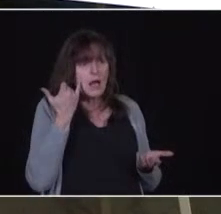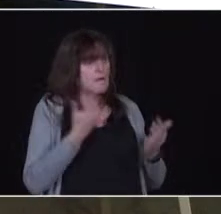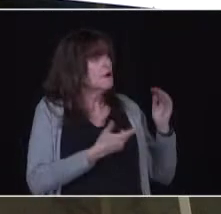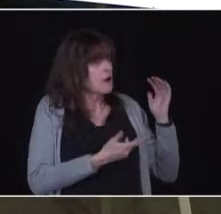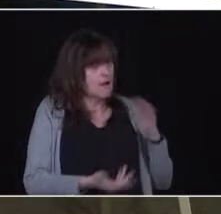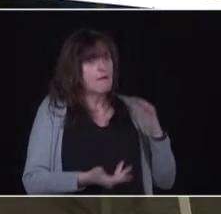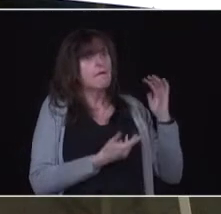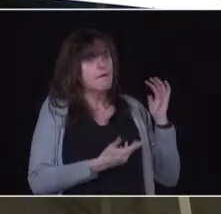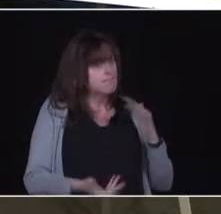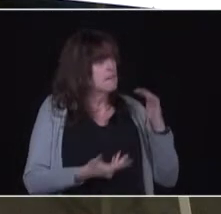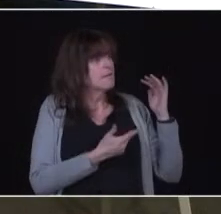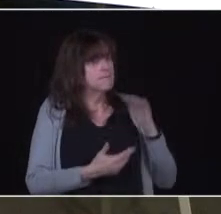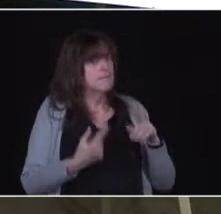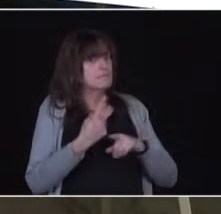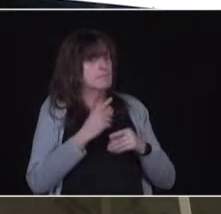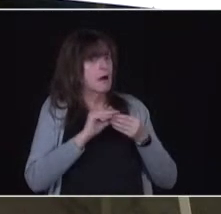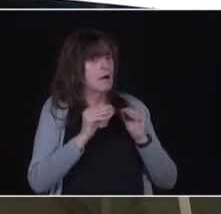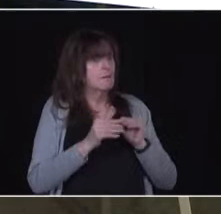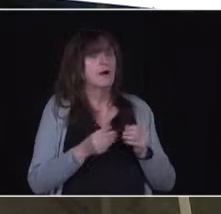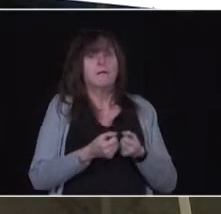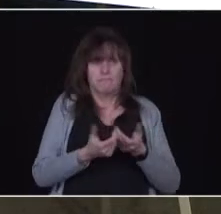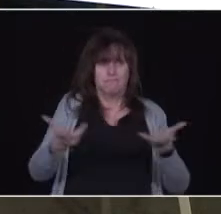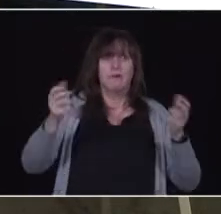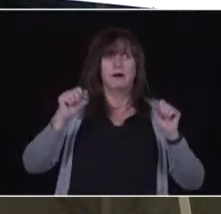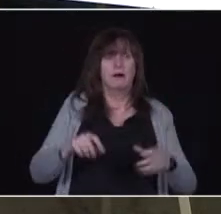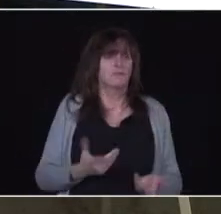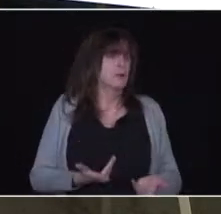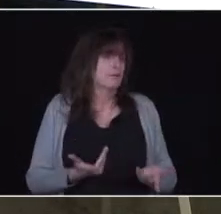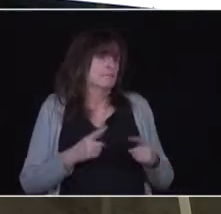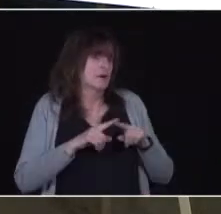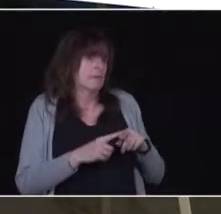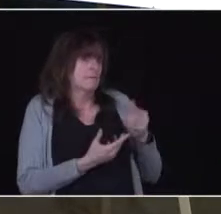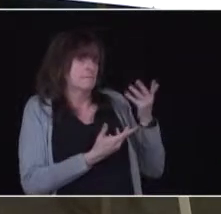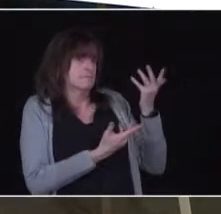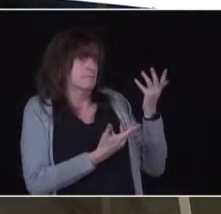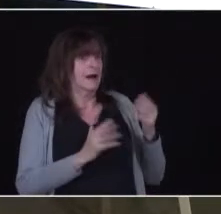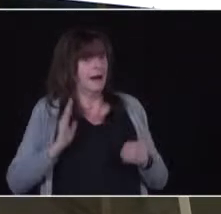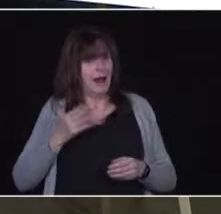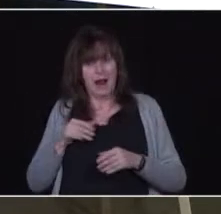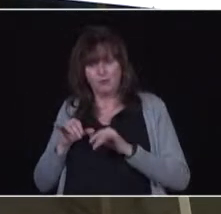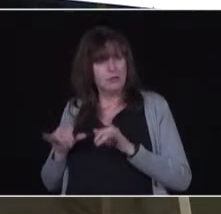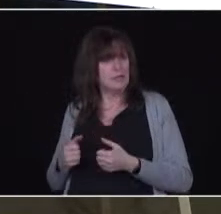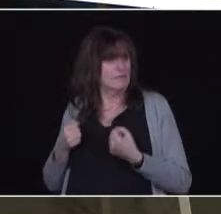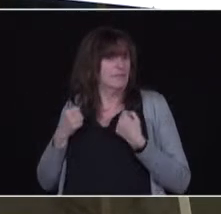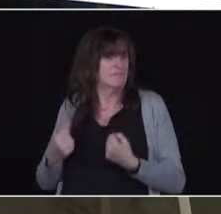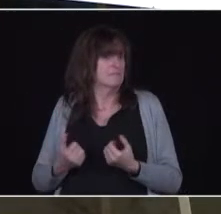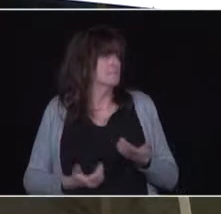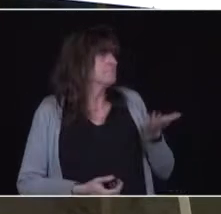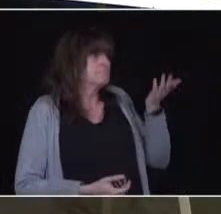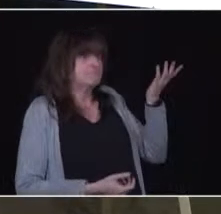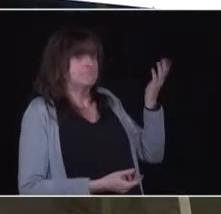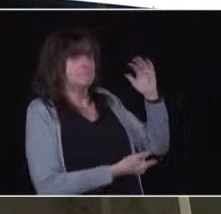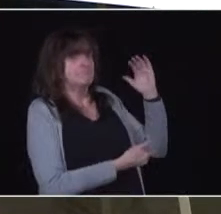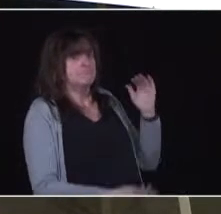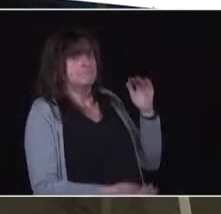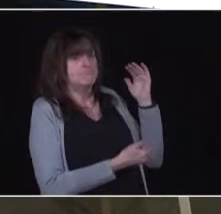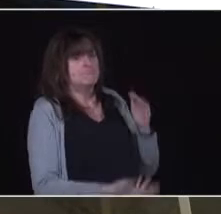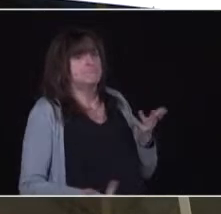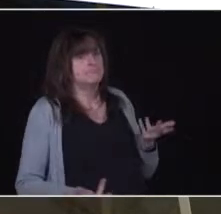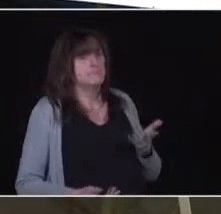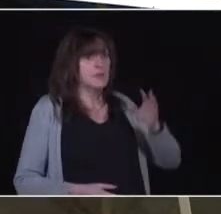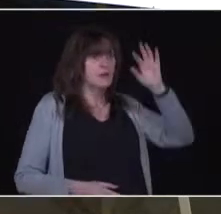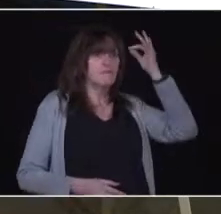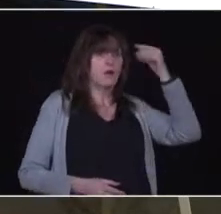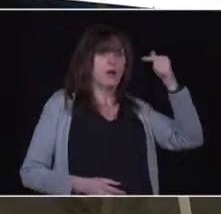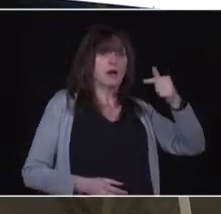them into the arms of the people of Ontario. So everything is vaccine-dependent. You know, the federal government has been saying you can depend